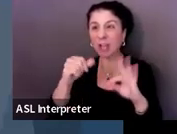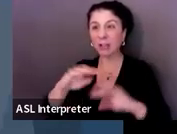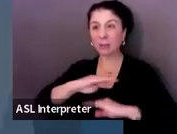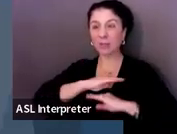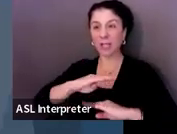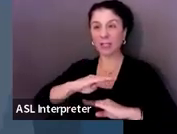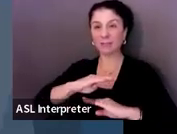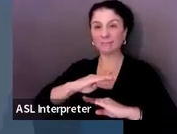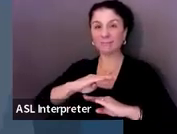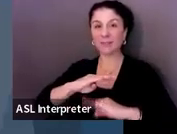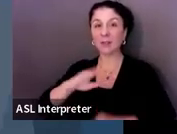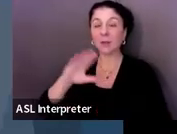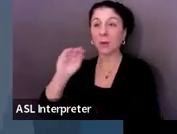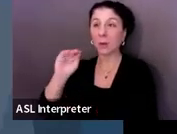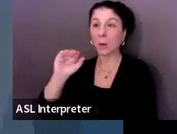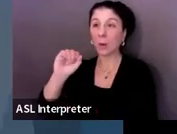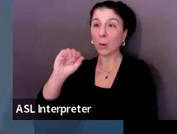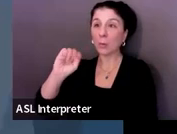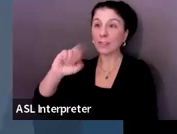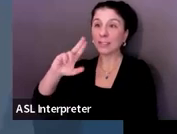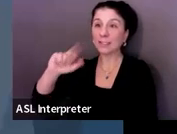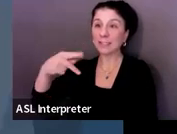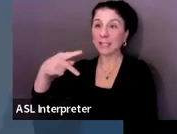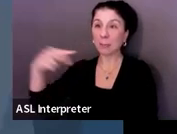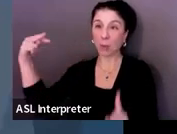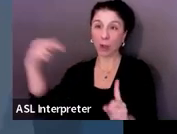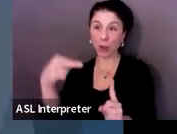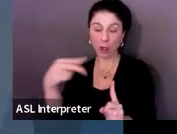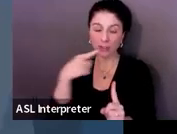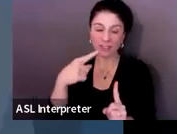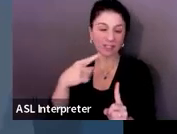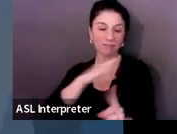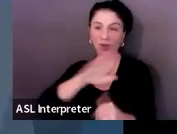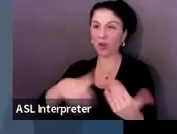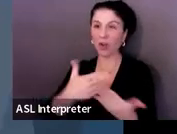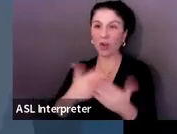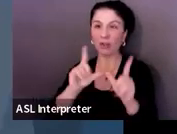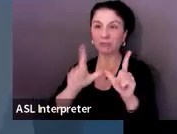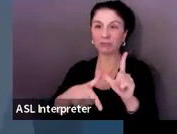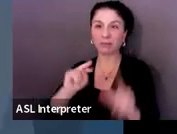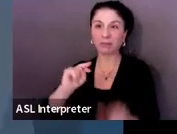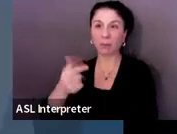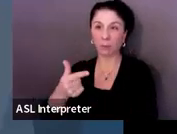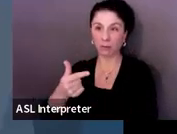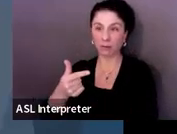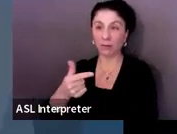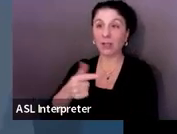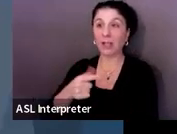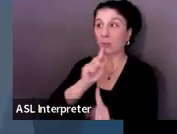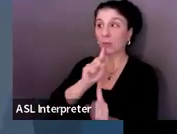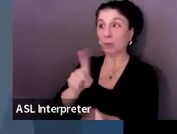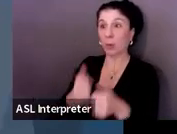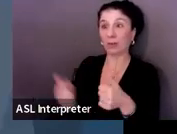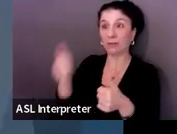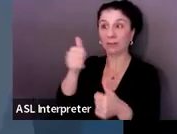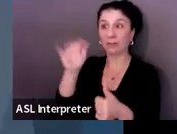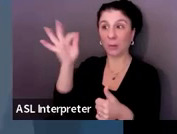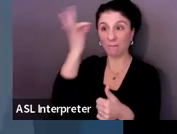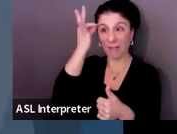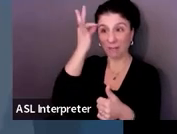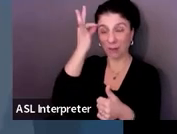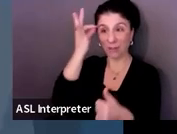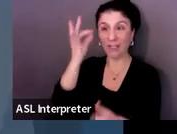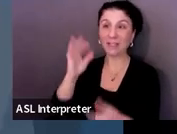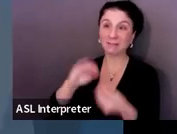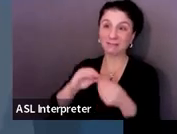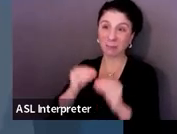OSEP is counted as zero percent. And that is how we have to report it to the federal government, and so that is why we're going